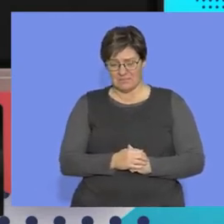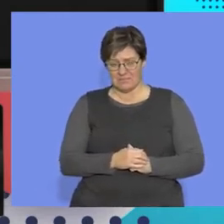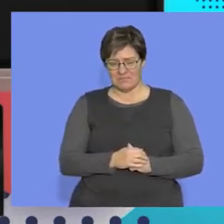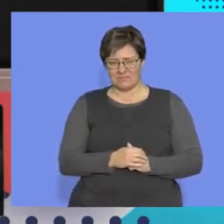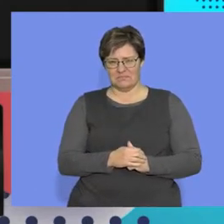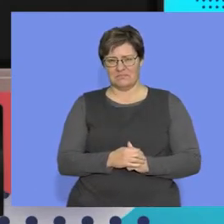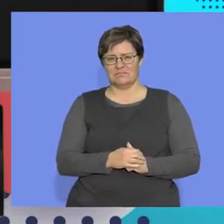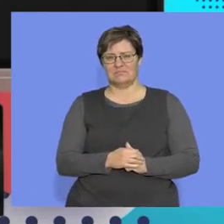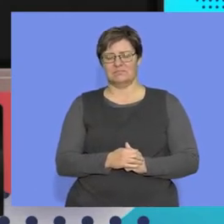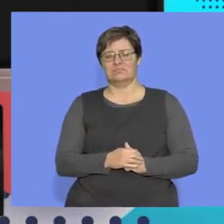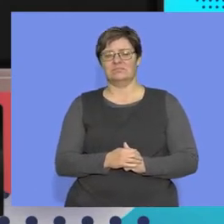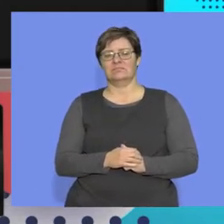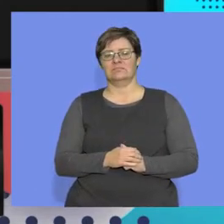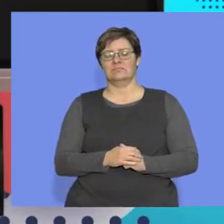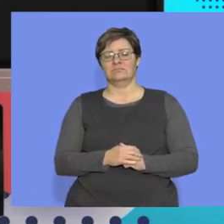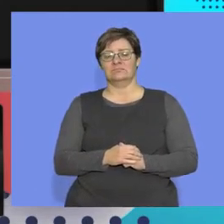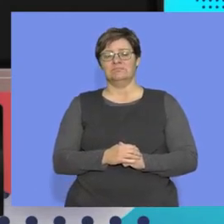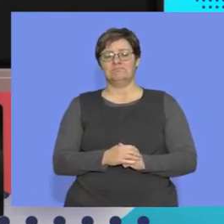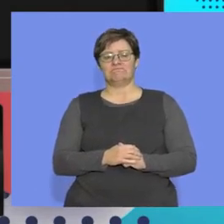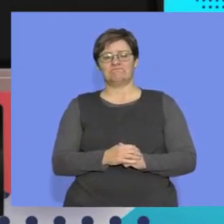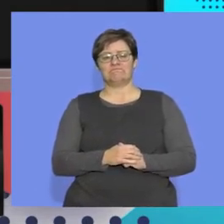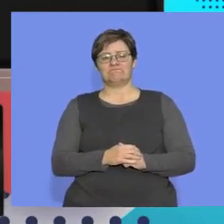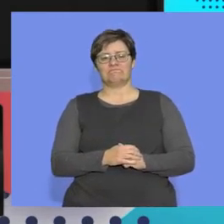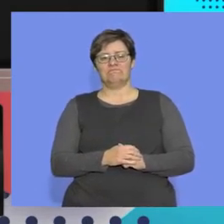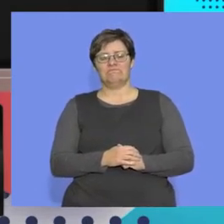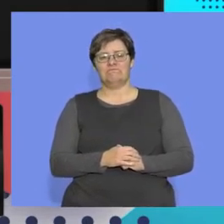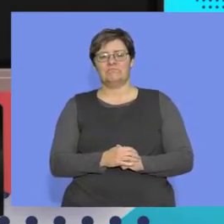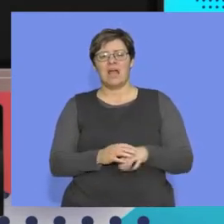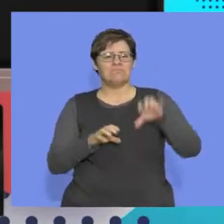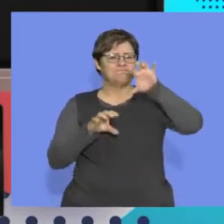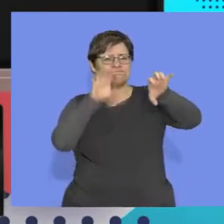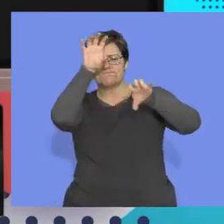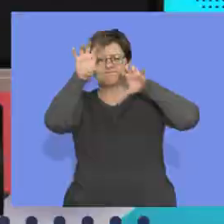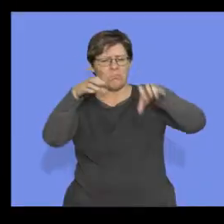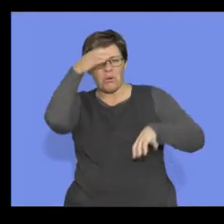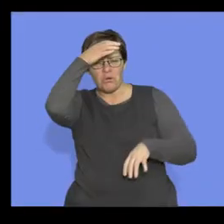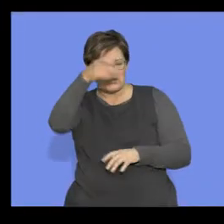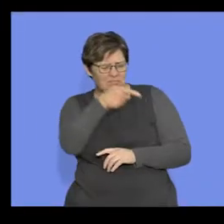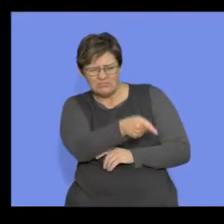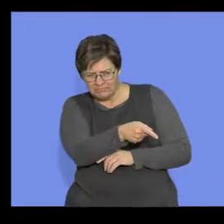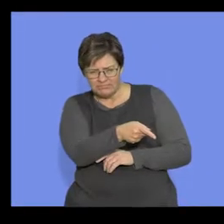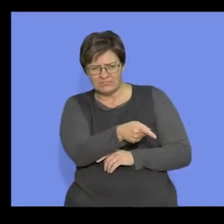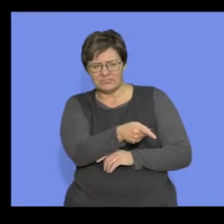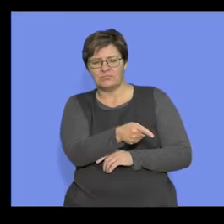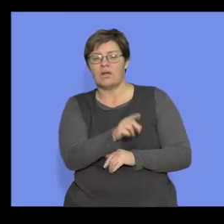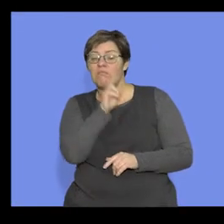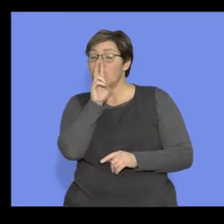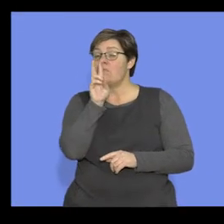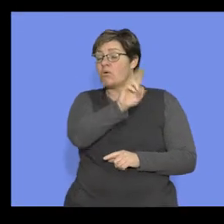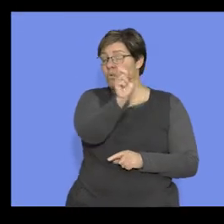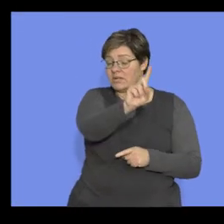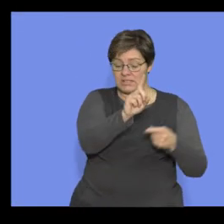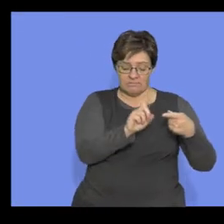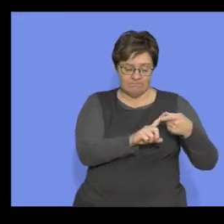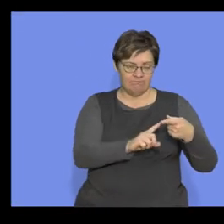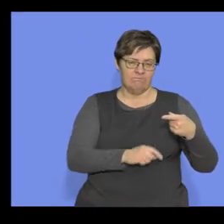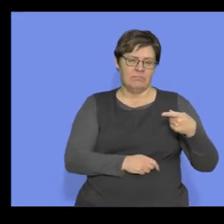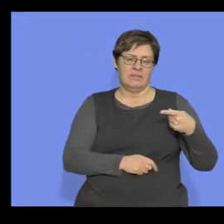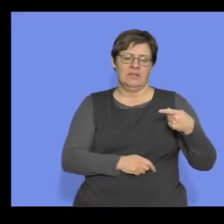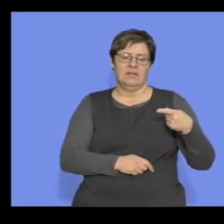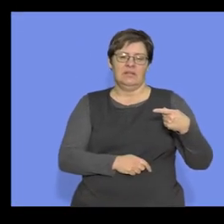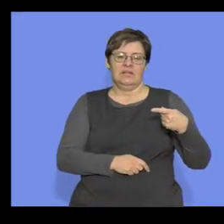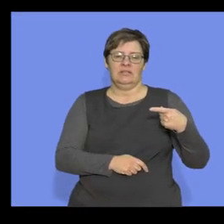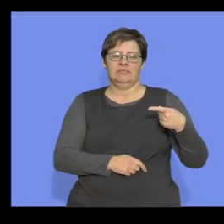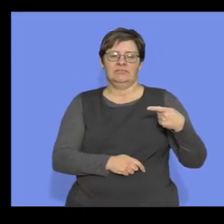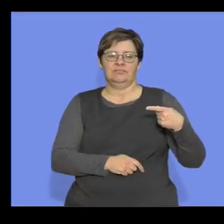So just a quick outline what we're going to look at when we look at human evolution. So guys, we're going to just look at how